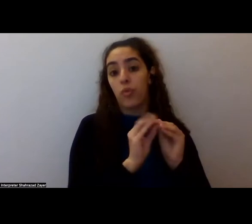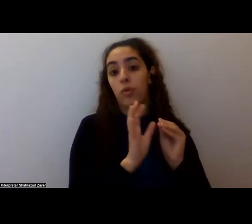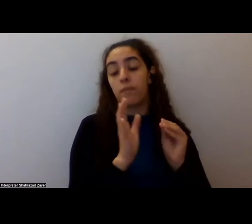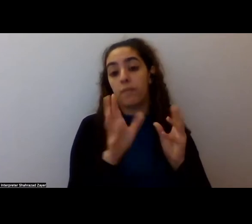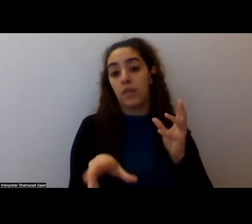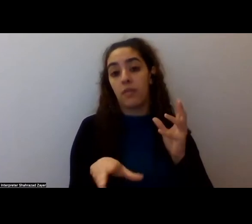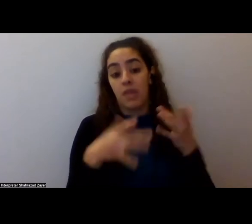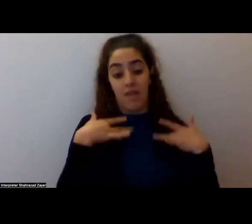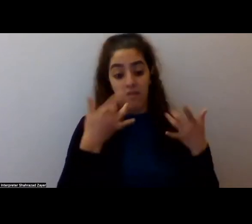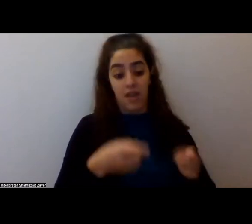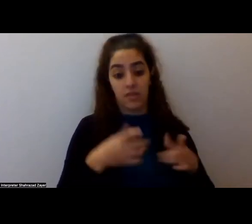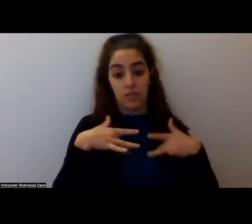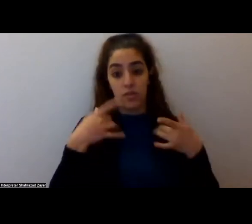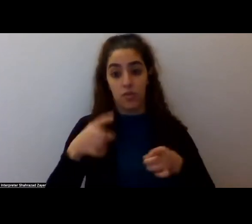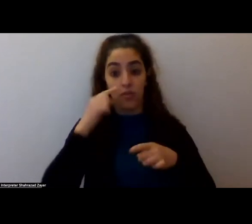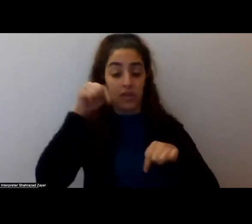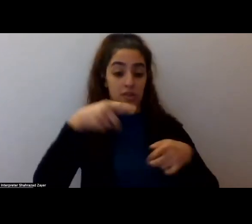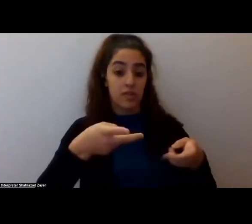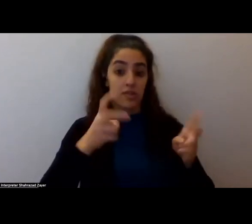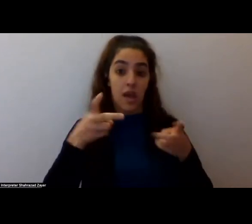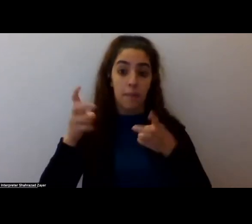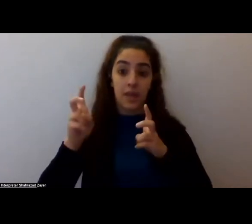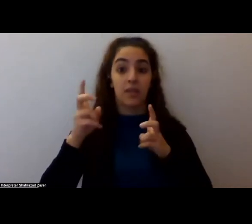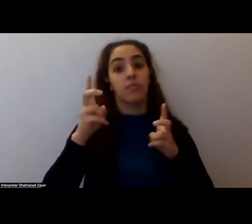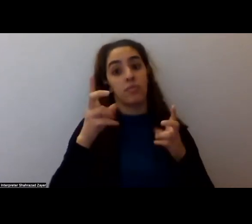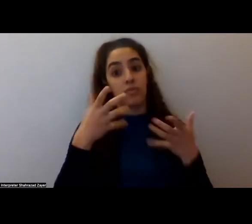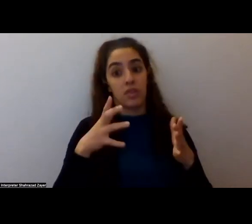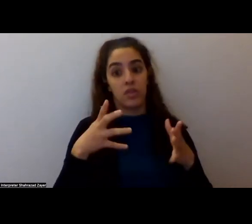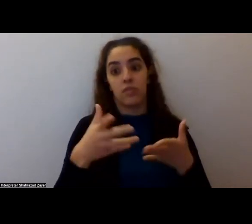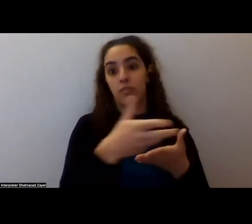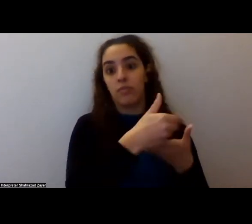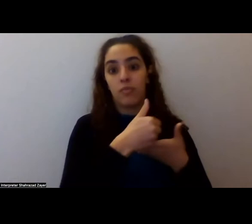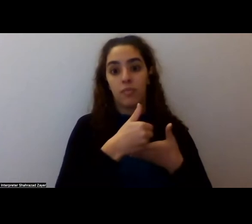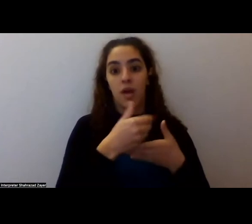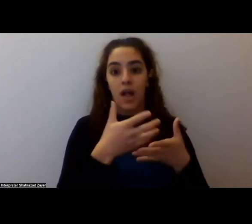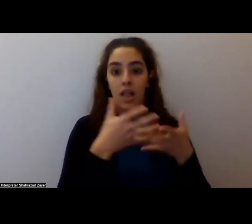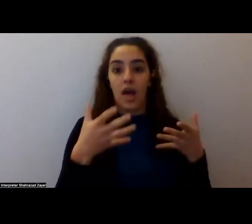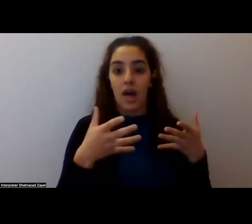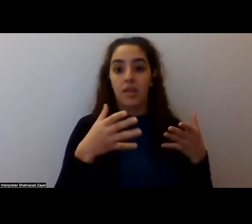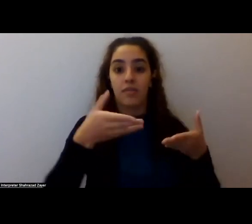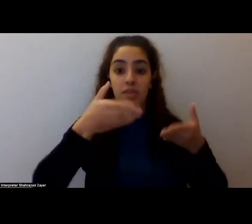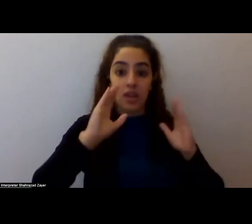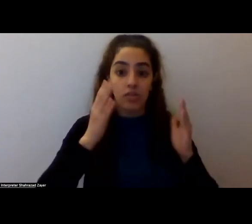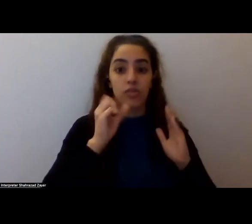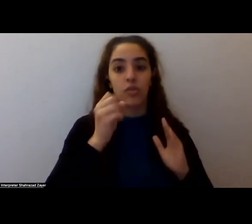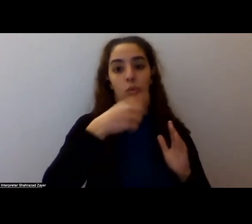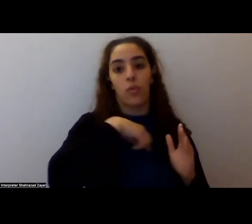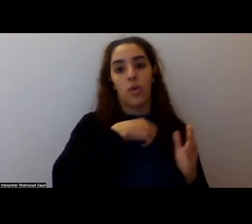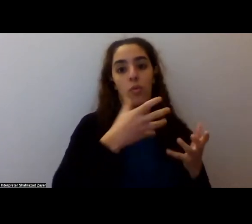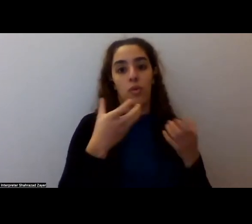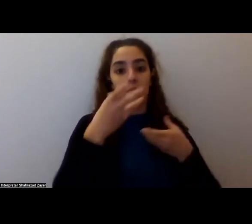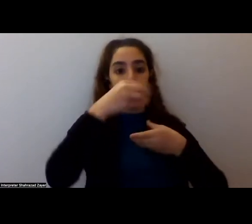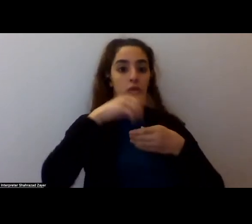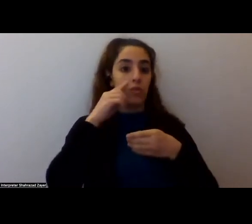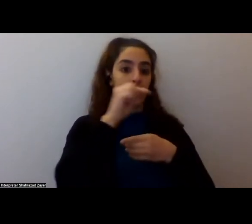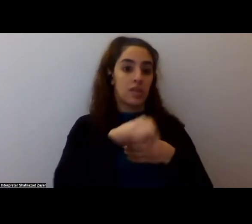events on this topic. It's gotten a lot of press and a lot of, um, discussion, and we want to be a part of that conversation. So that's definitely something that we'll